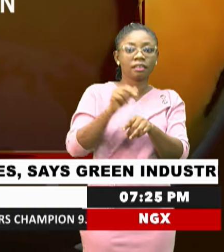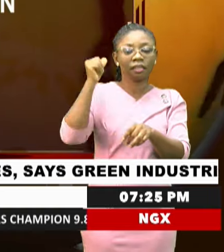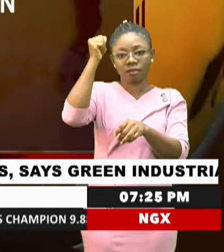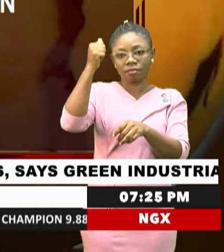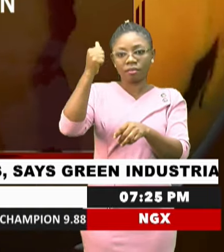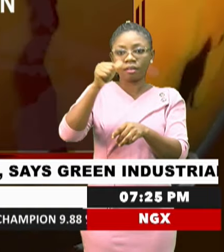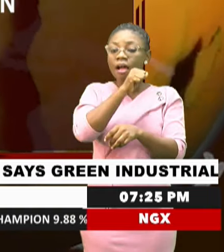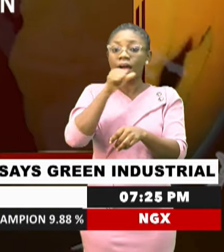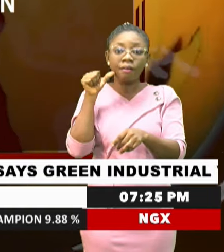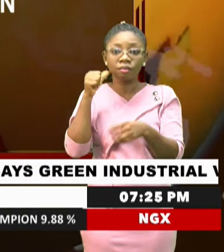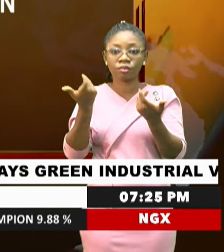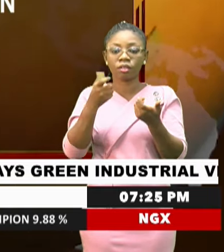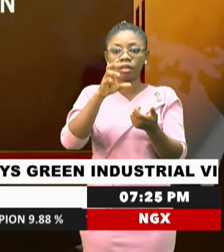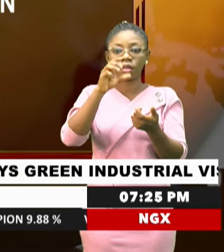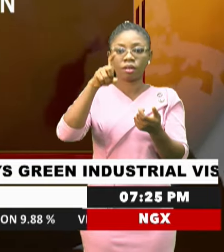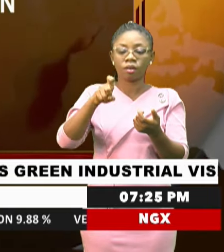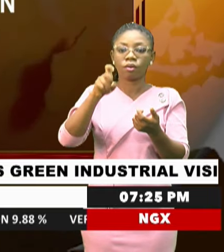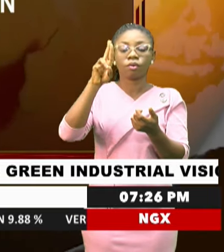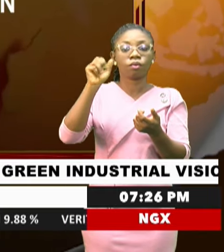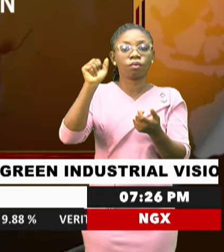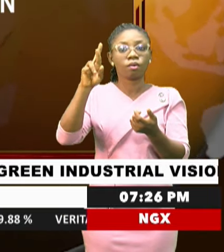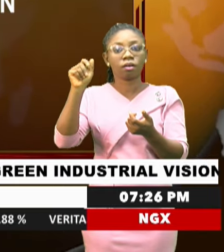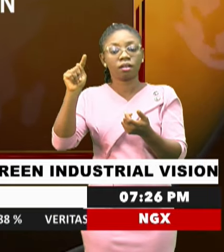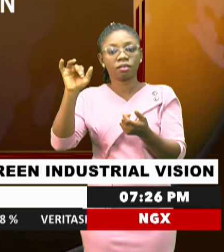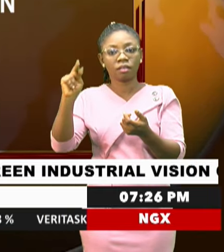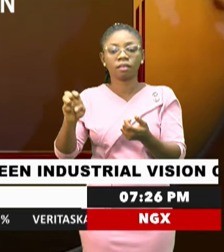Service, and National Agricultural Seed Council.